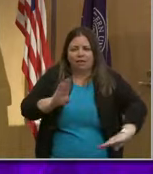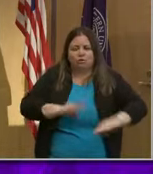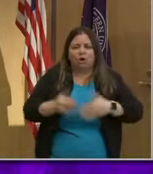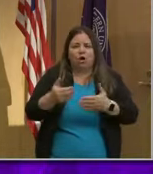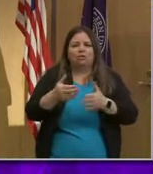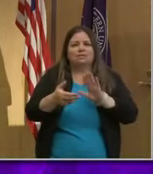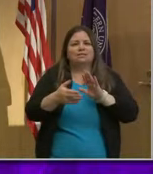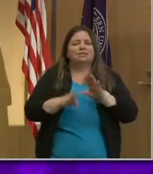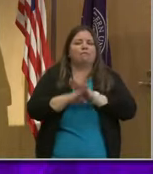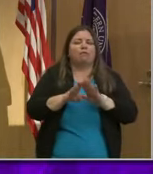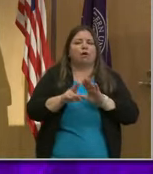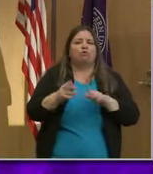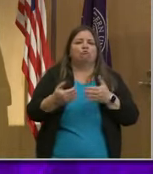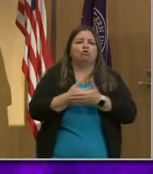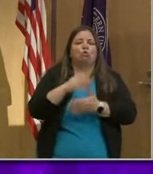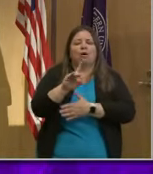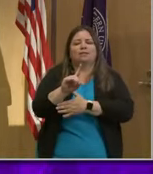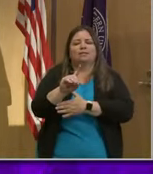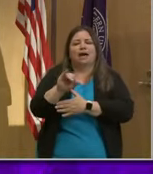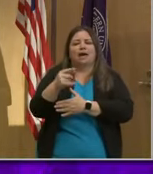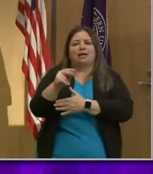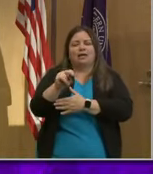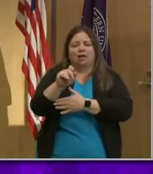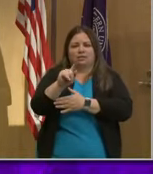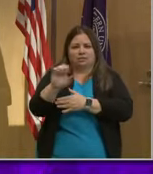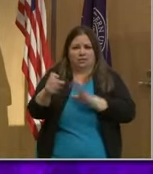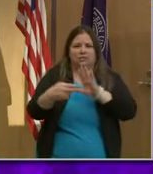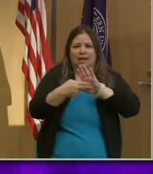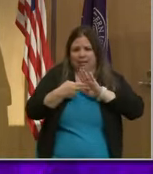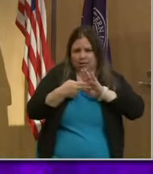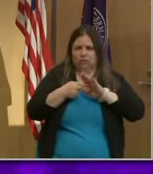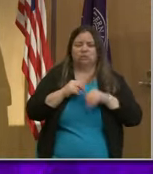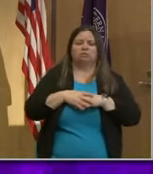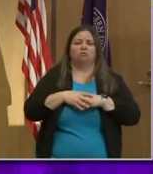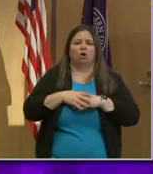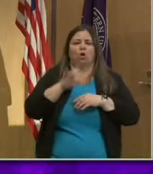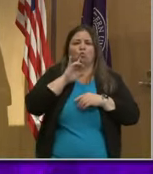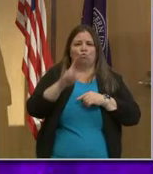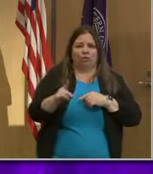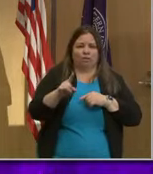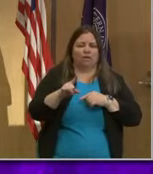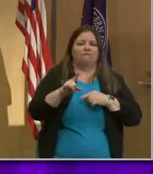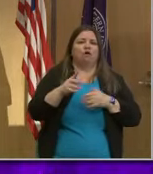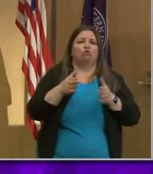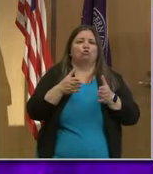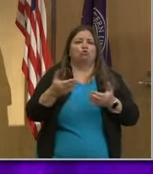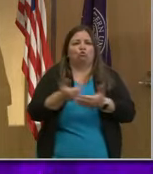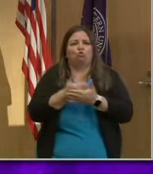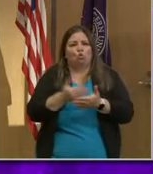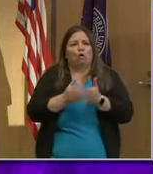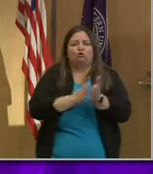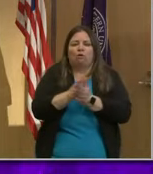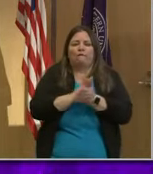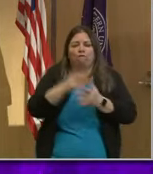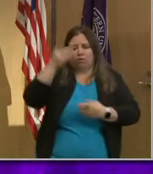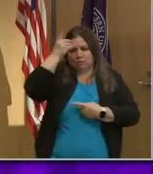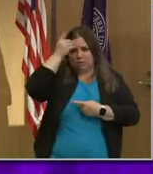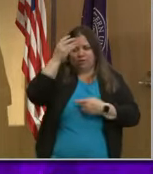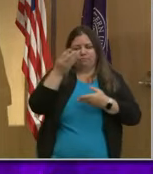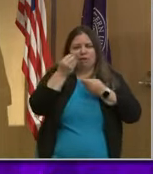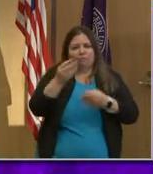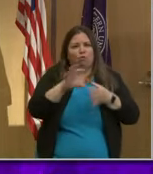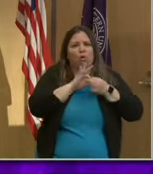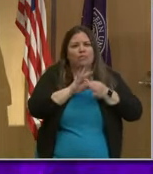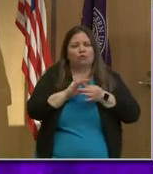diagnostics, new therapeutics that will allow us to get to this very basic driver of disease. You know, inflammation is linked with over